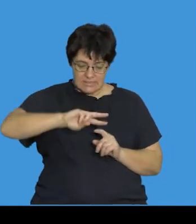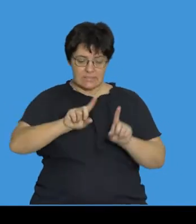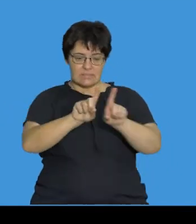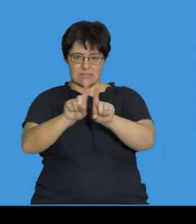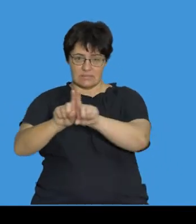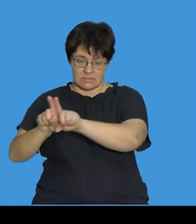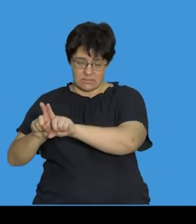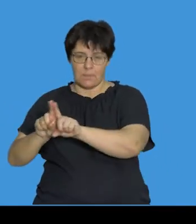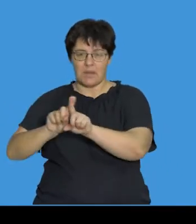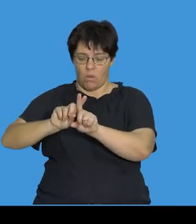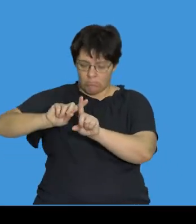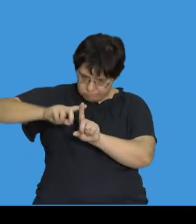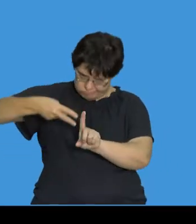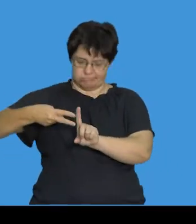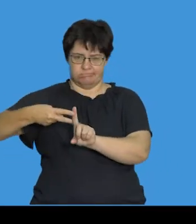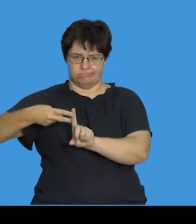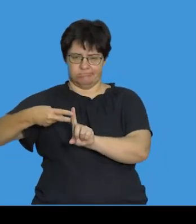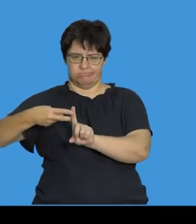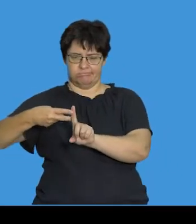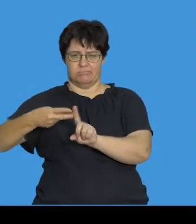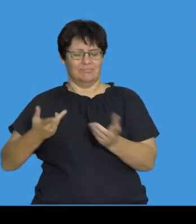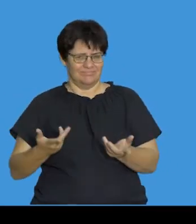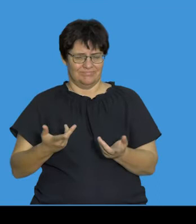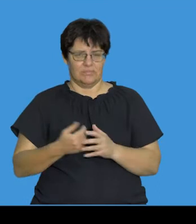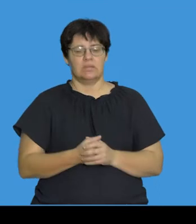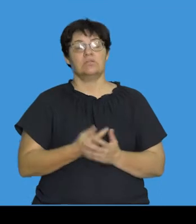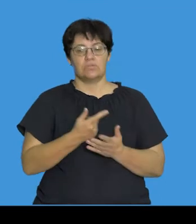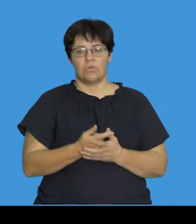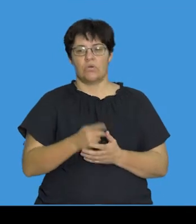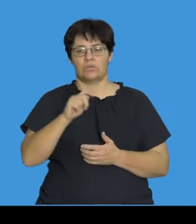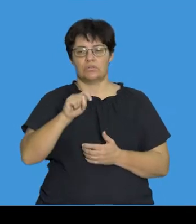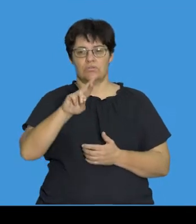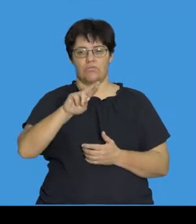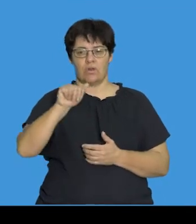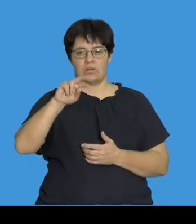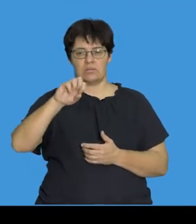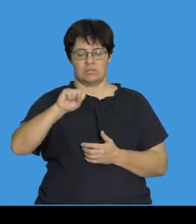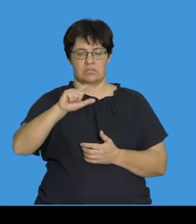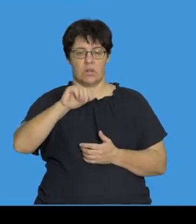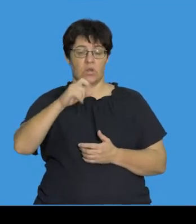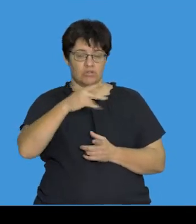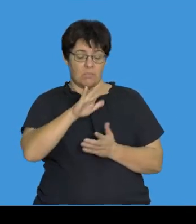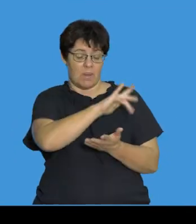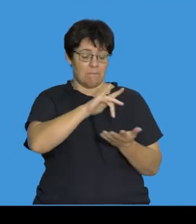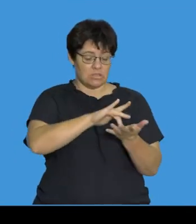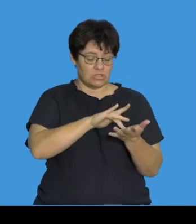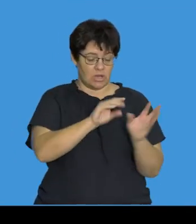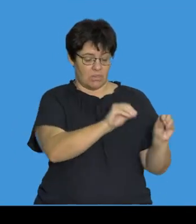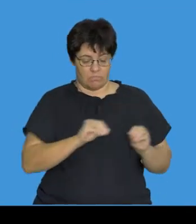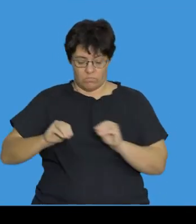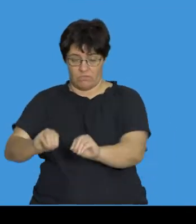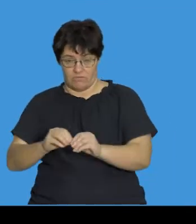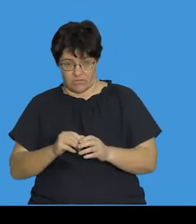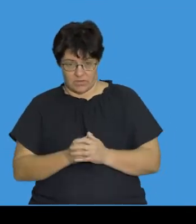or the turning around of a segment of that chromosome. The word translocation refers to changing the